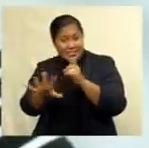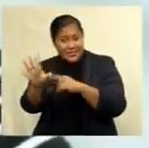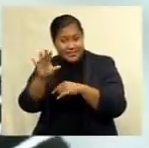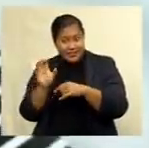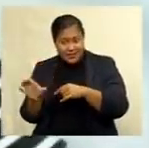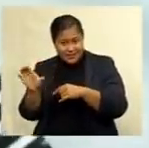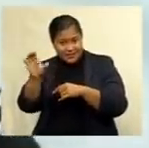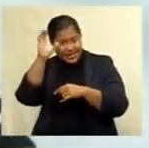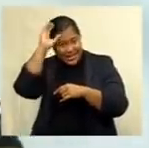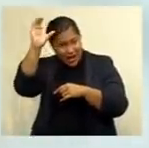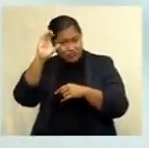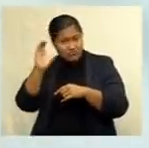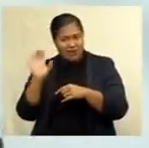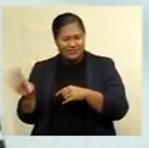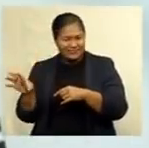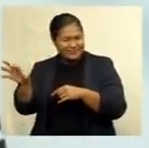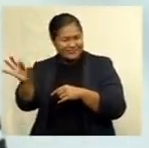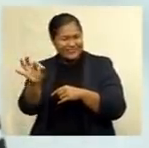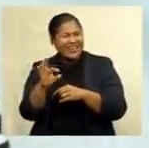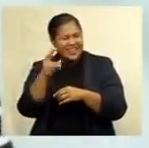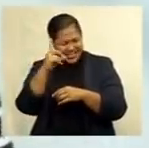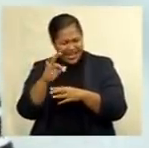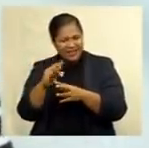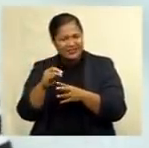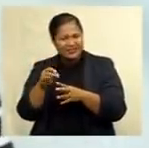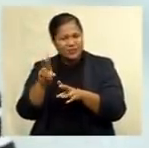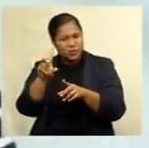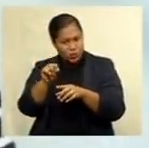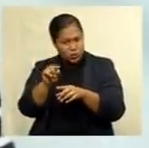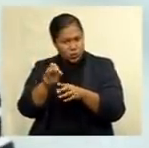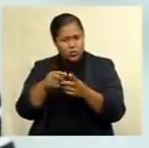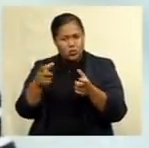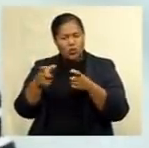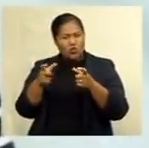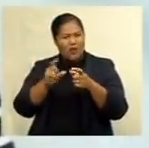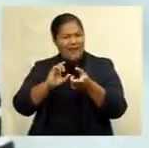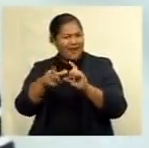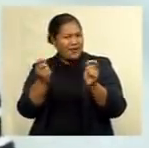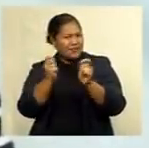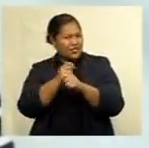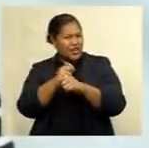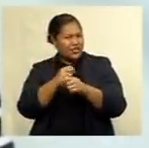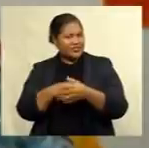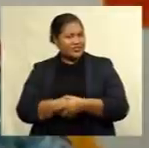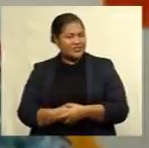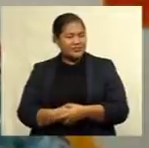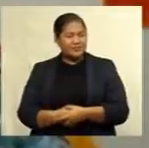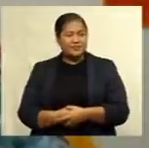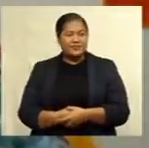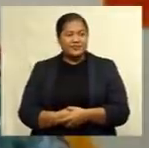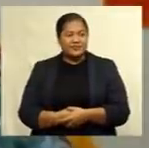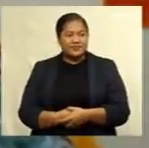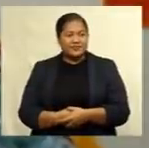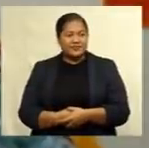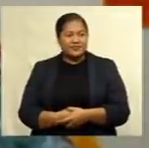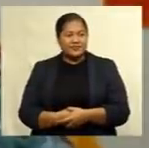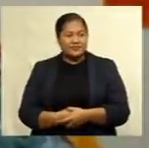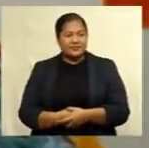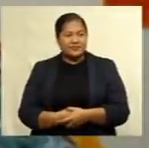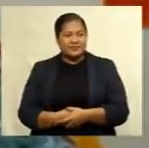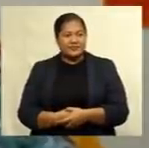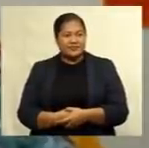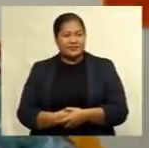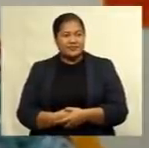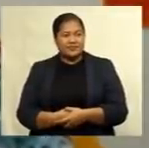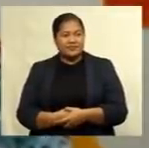to fight against climate change considering in light of this most recent report? And island states are drowning